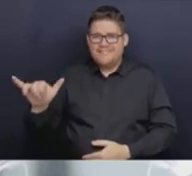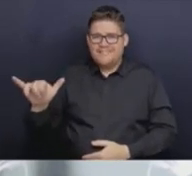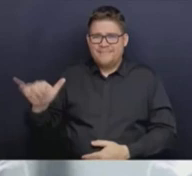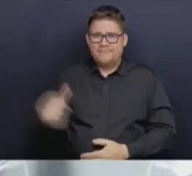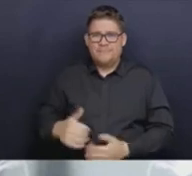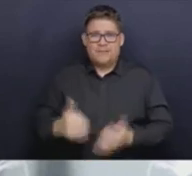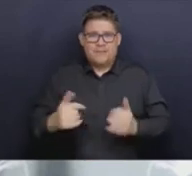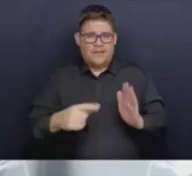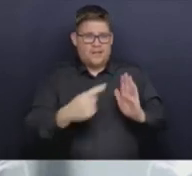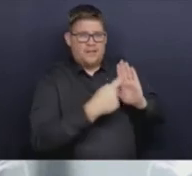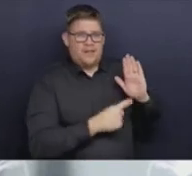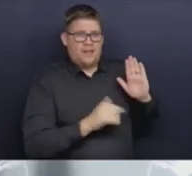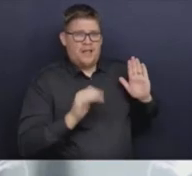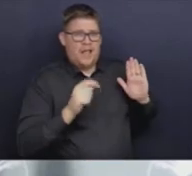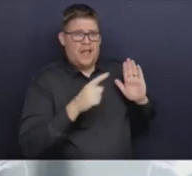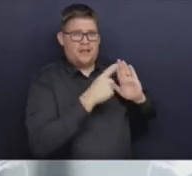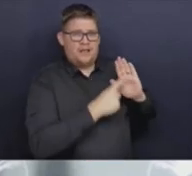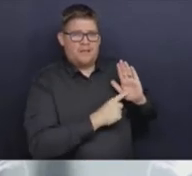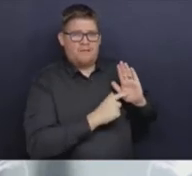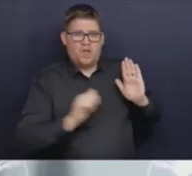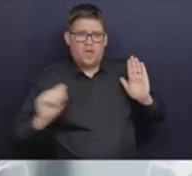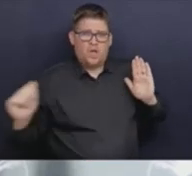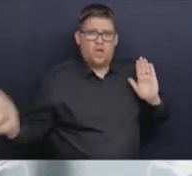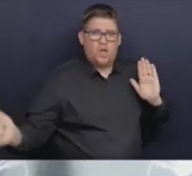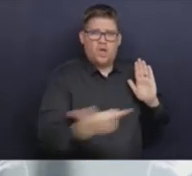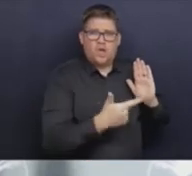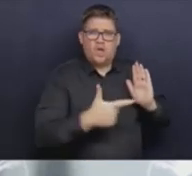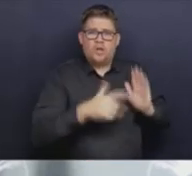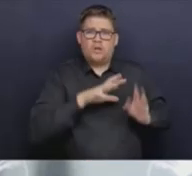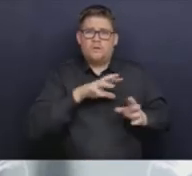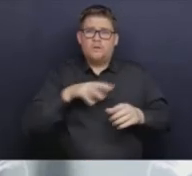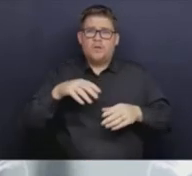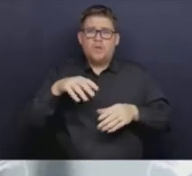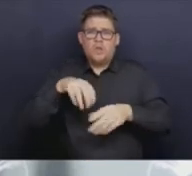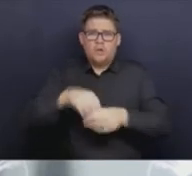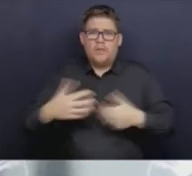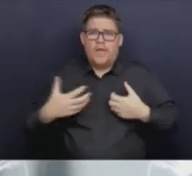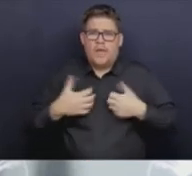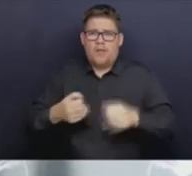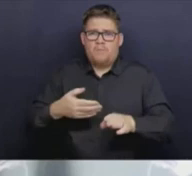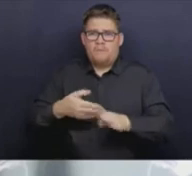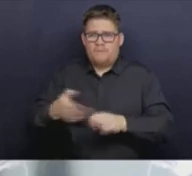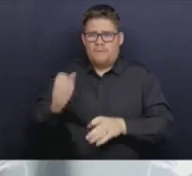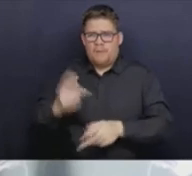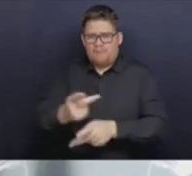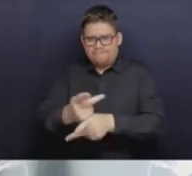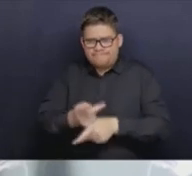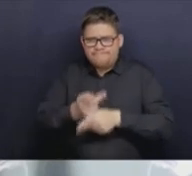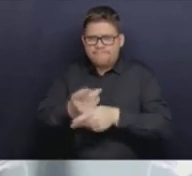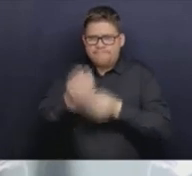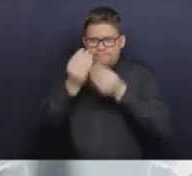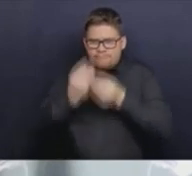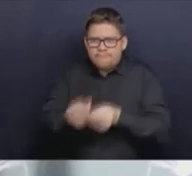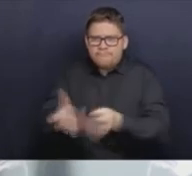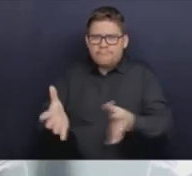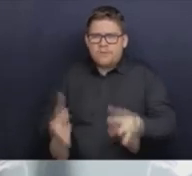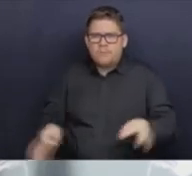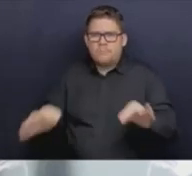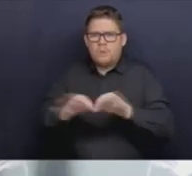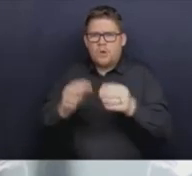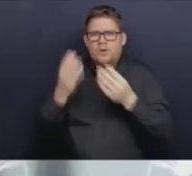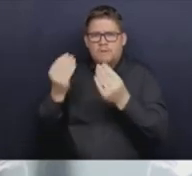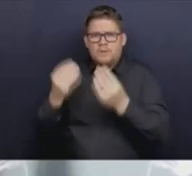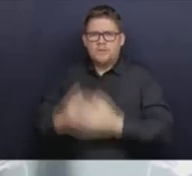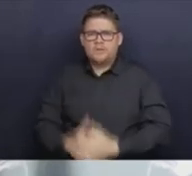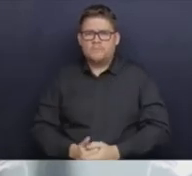particular, physicians support and that will continue to be the case. This isn't about a critical, this is about limiting